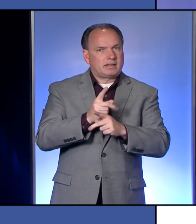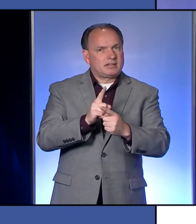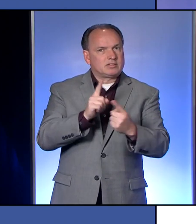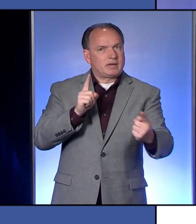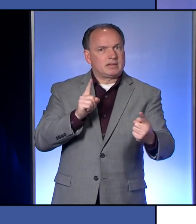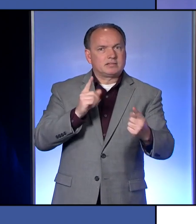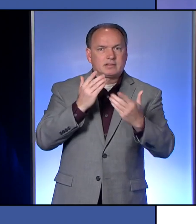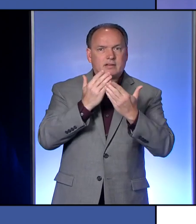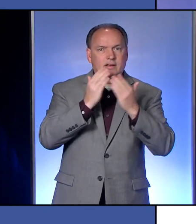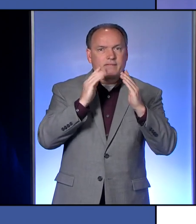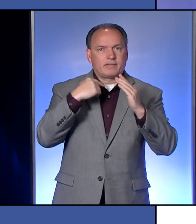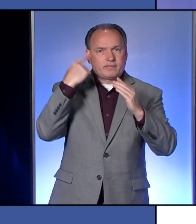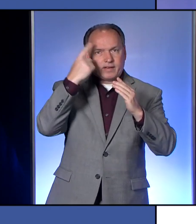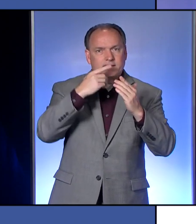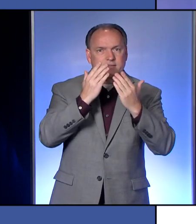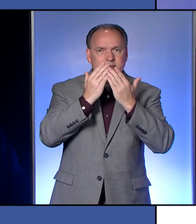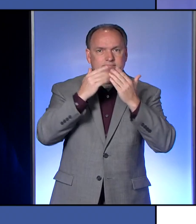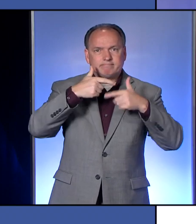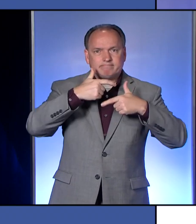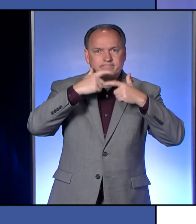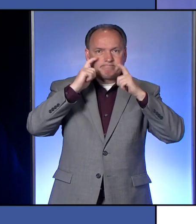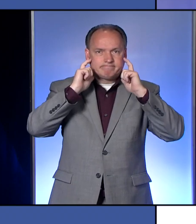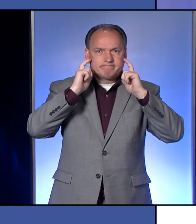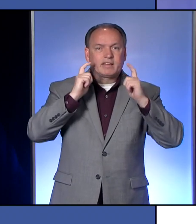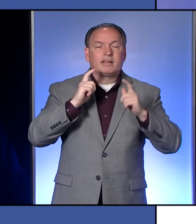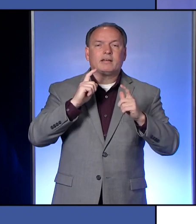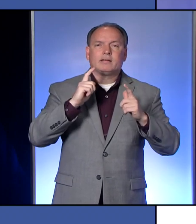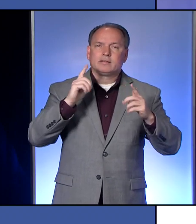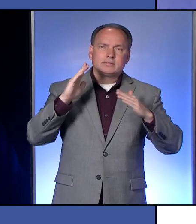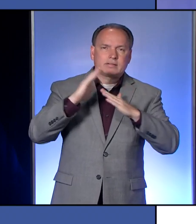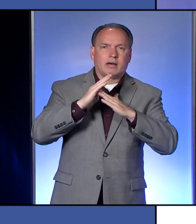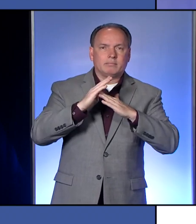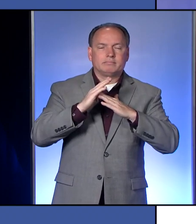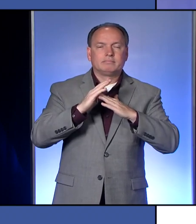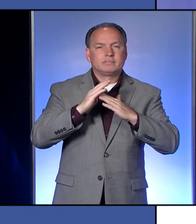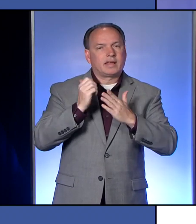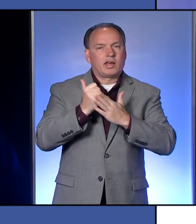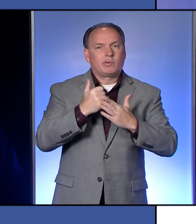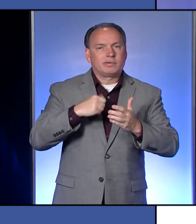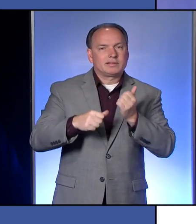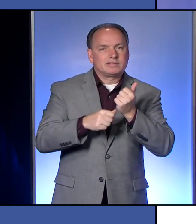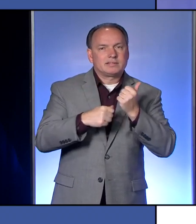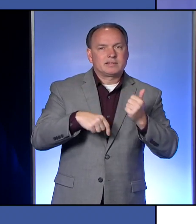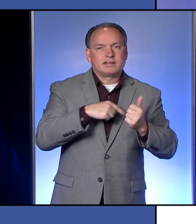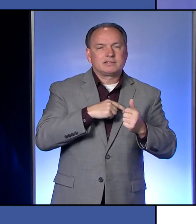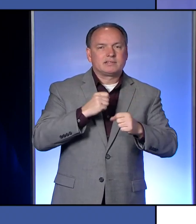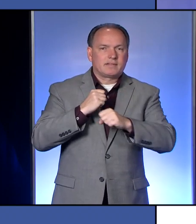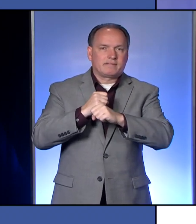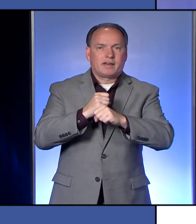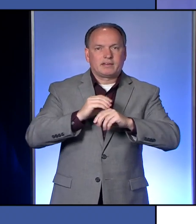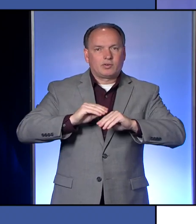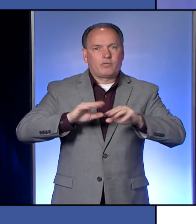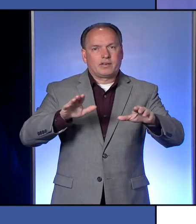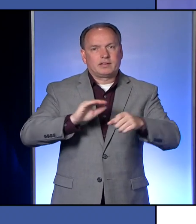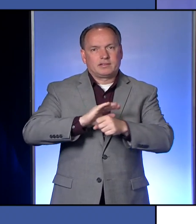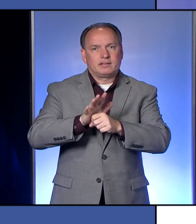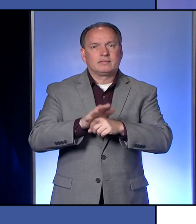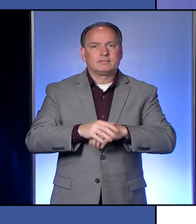covering your face, those would be huge in helping to assist us in the fight against COVID-19.